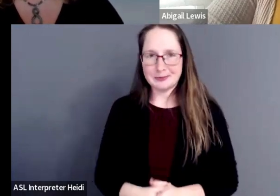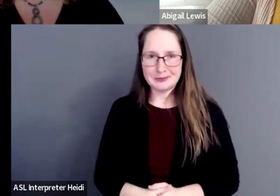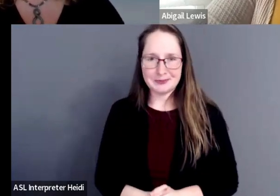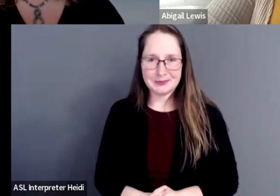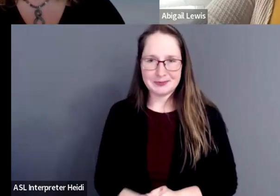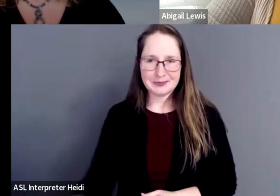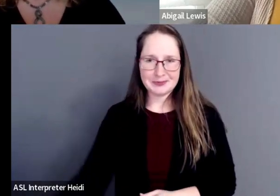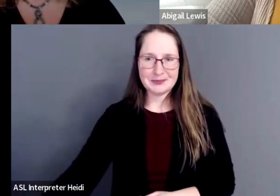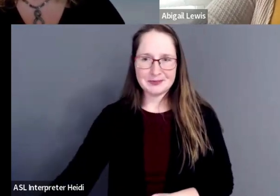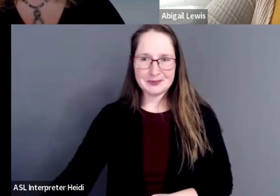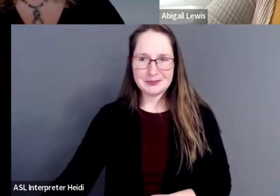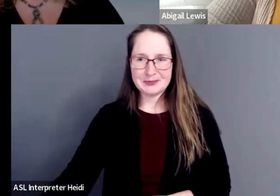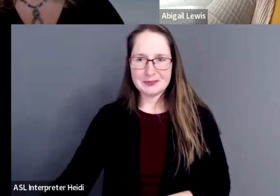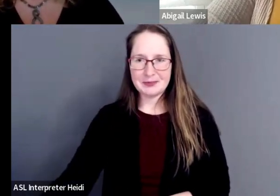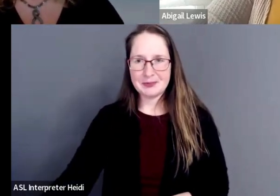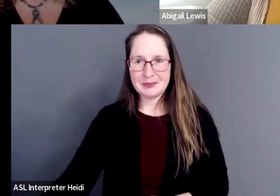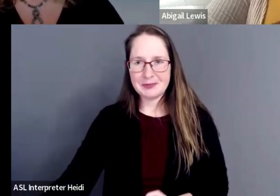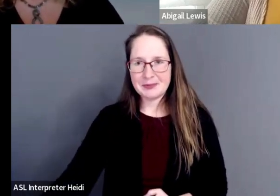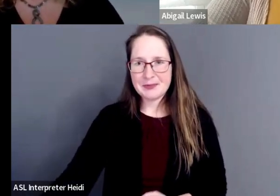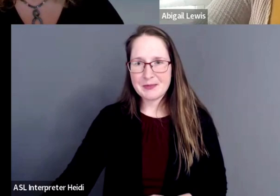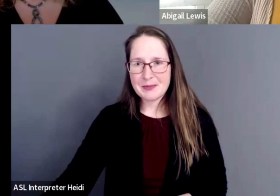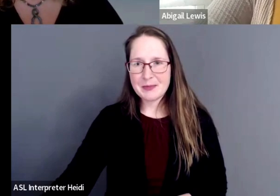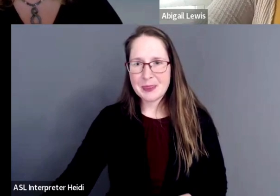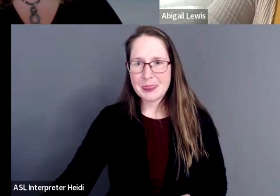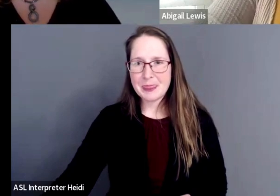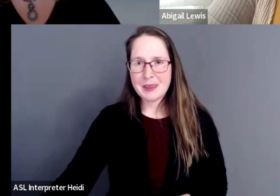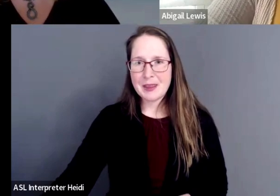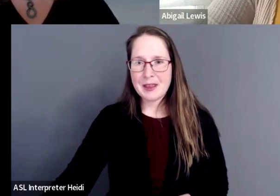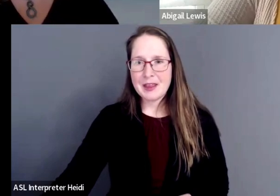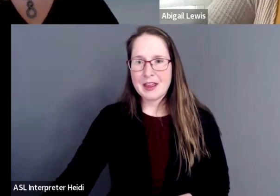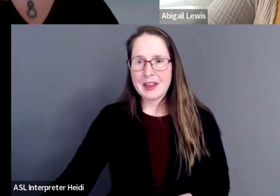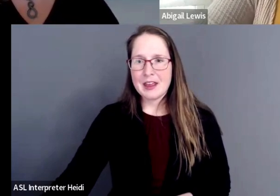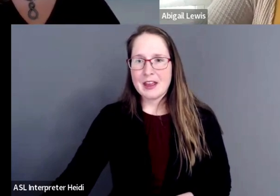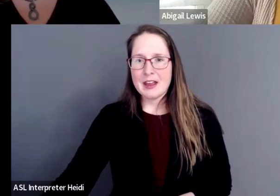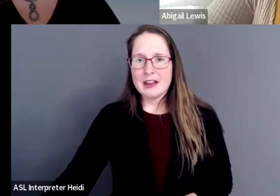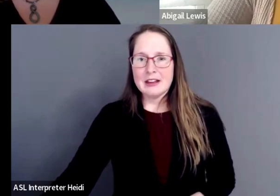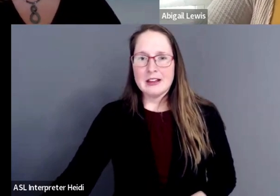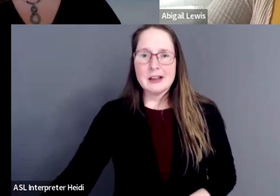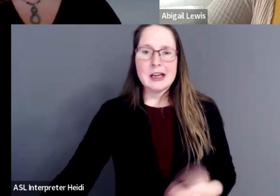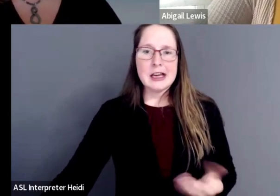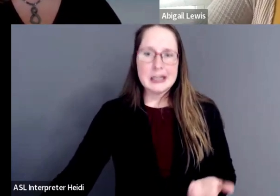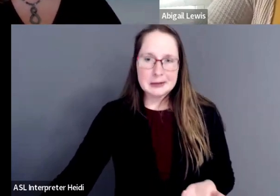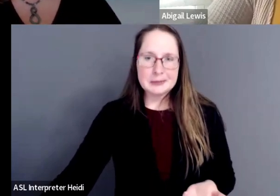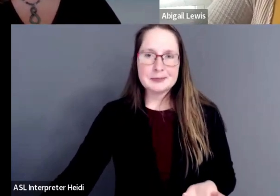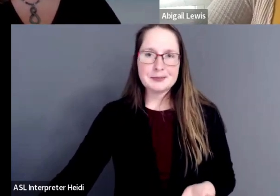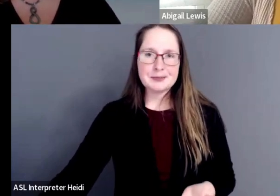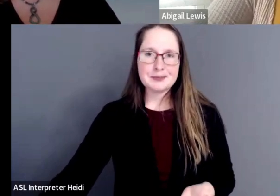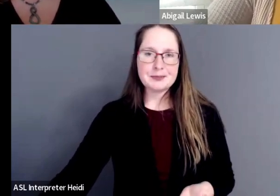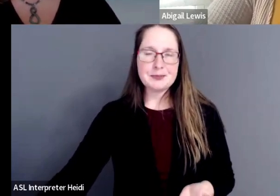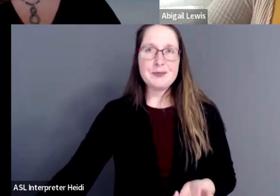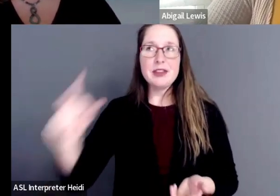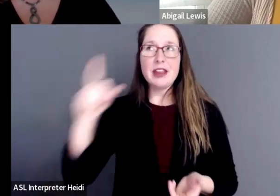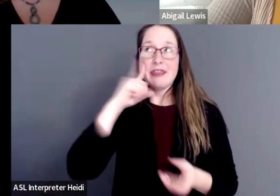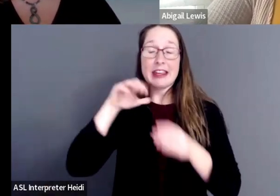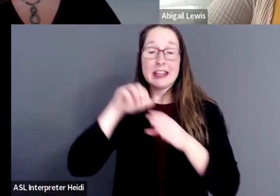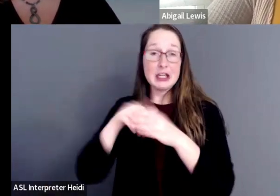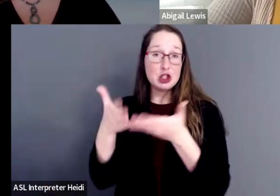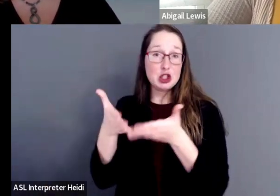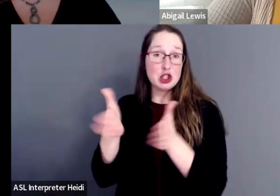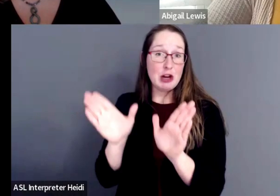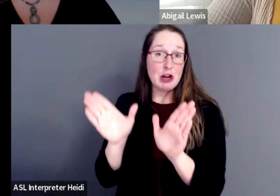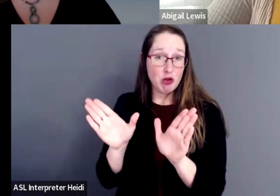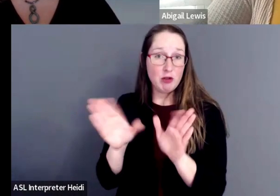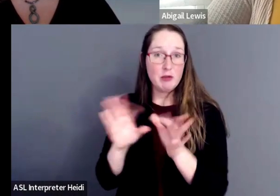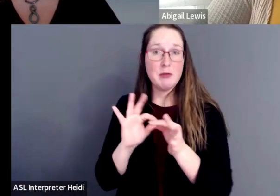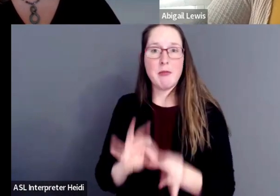Yes. So, you know, I think in general, in terms of how artists